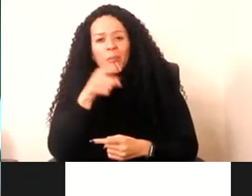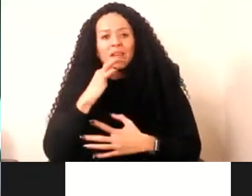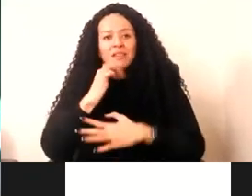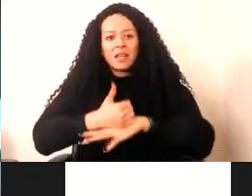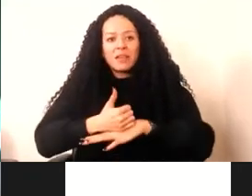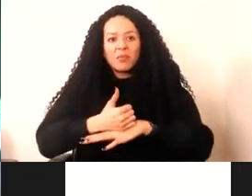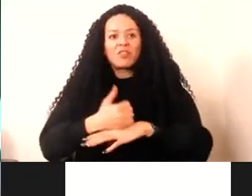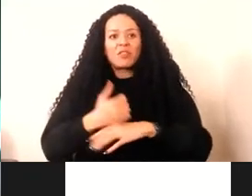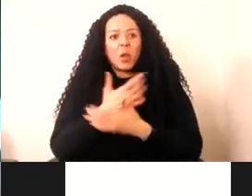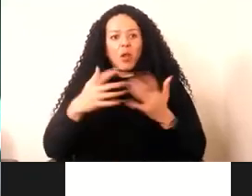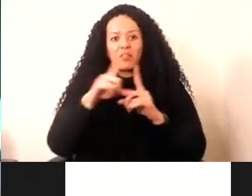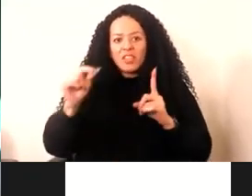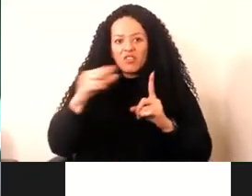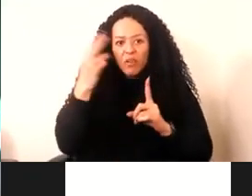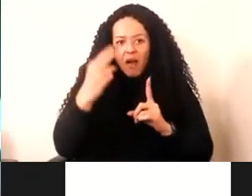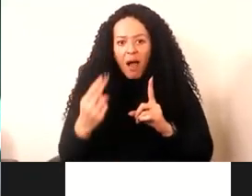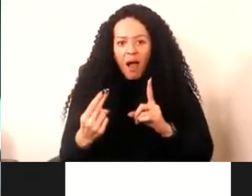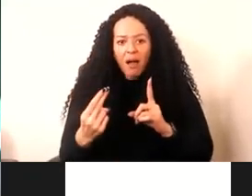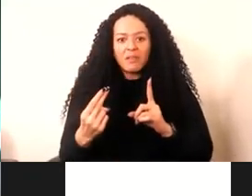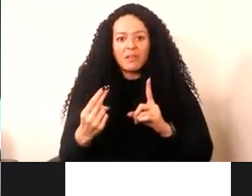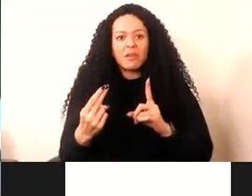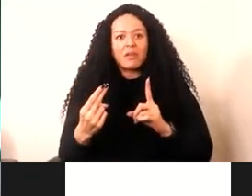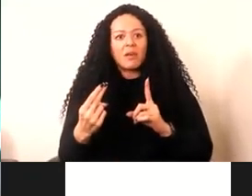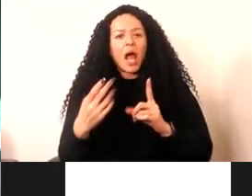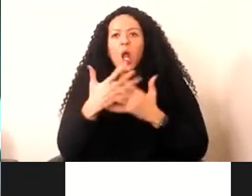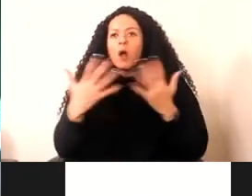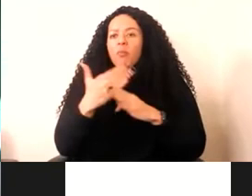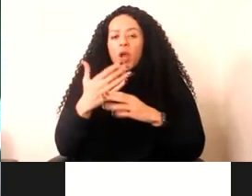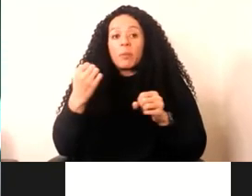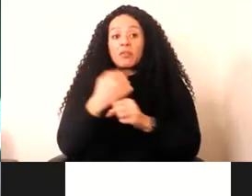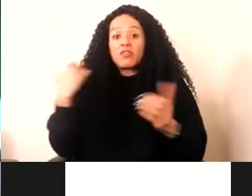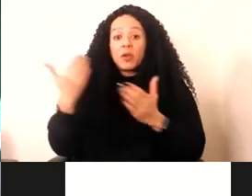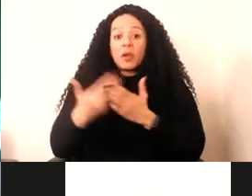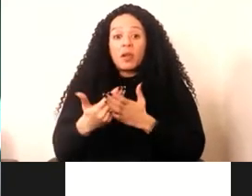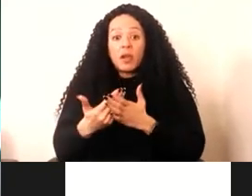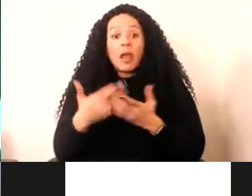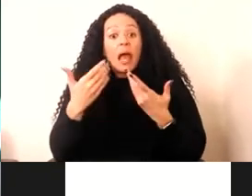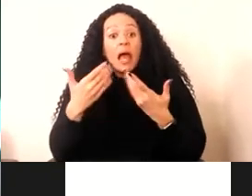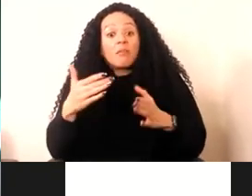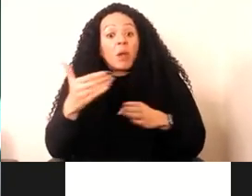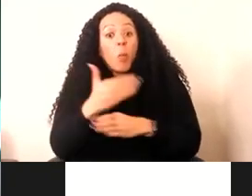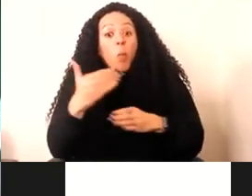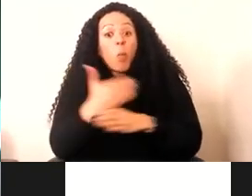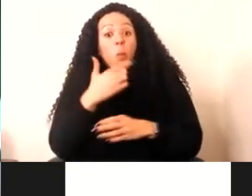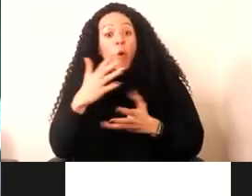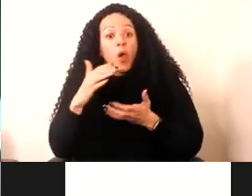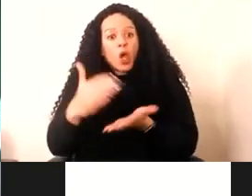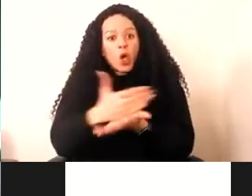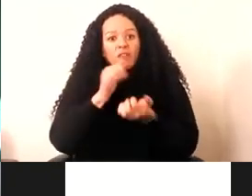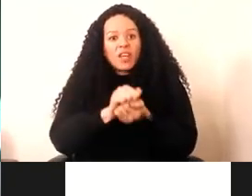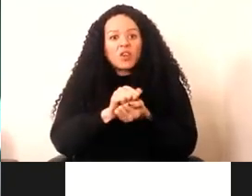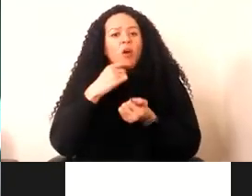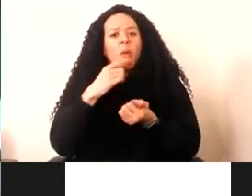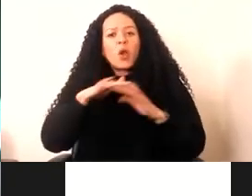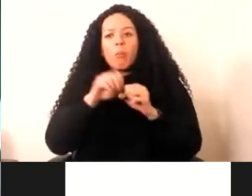digital artwork, for instance, and a lot of work that has been done has been primarily on the conservation of work that hasn't been necessarily networked.